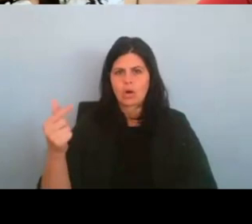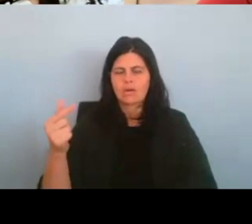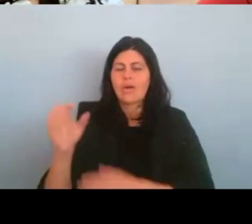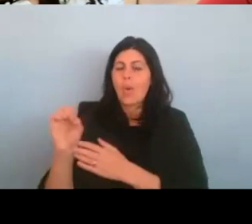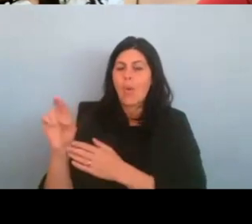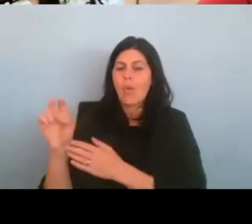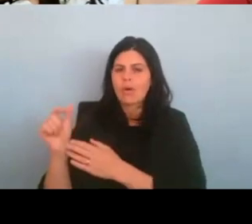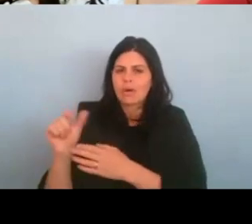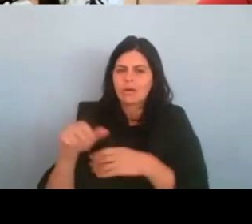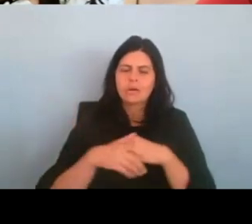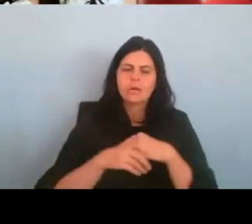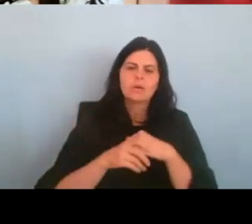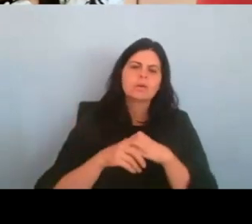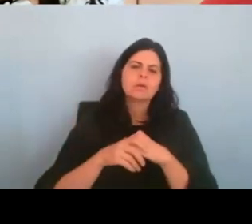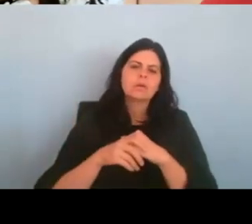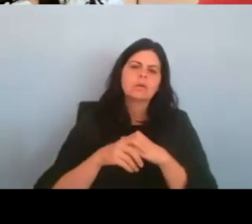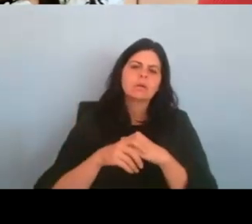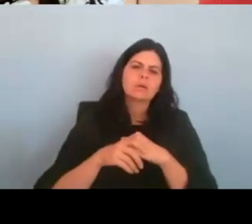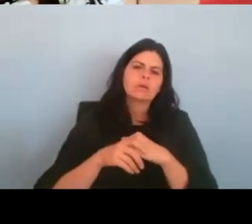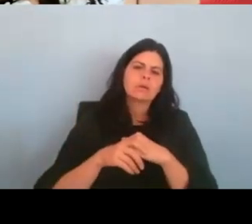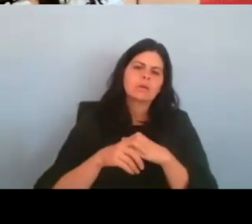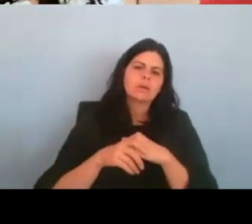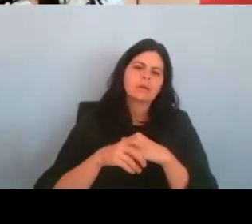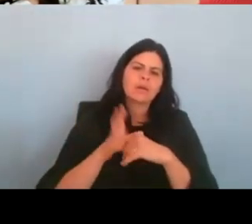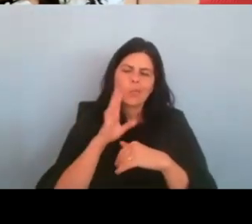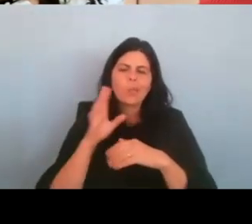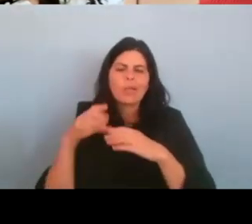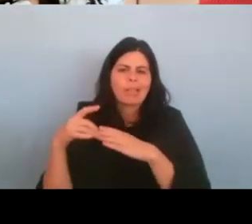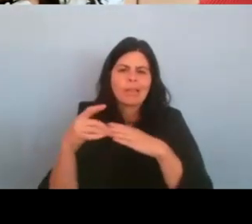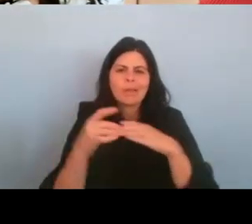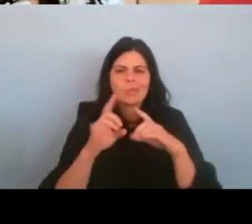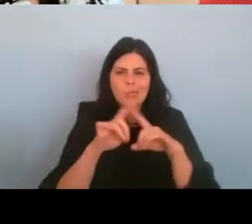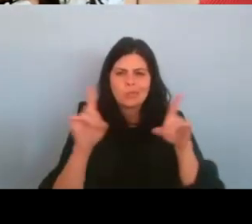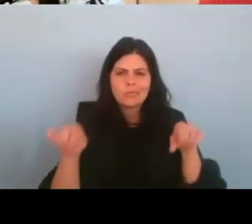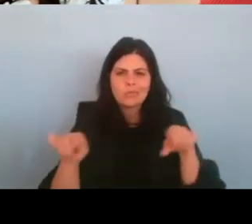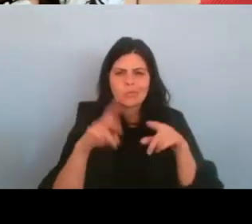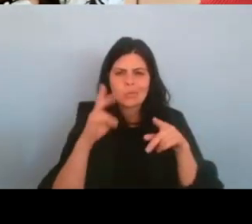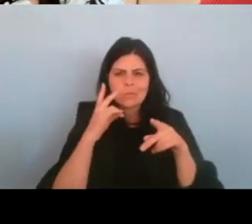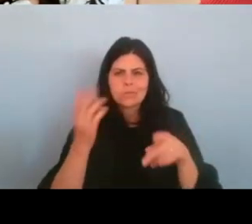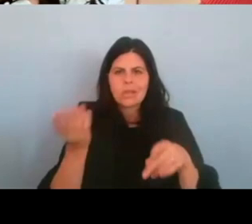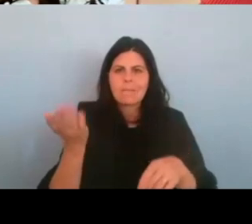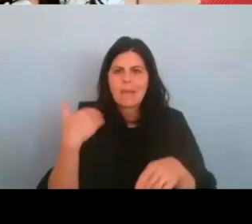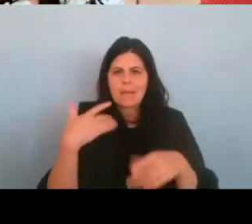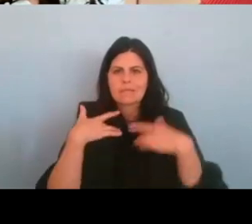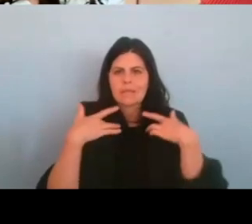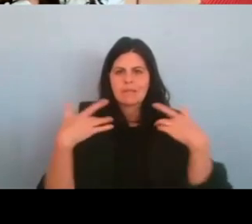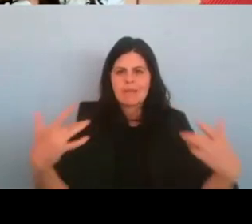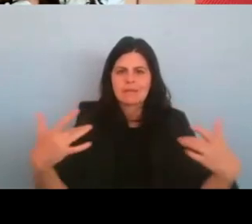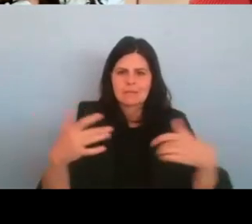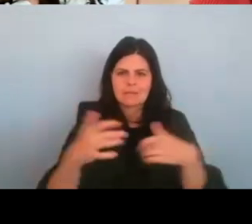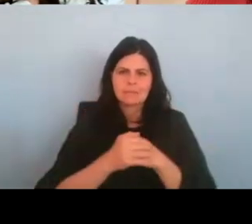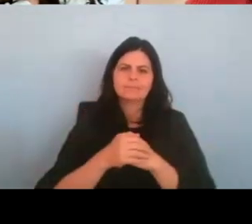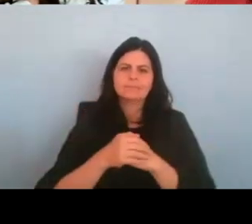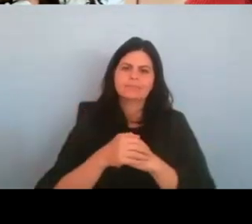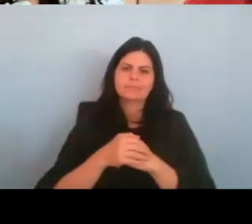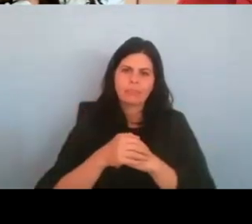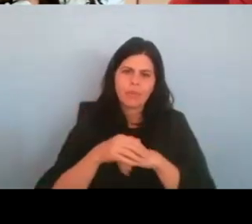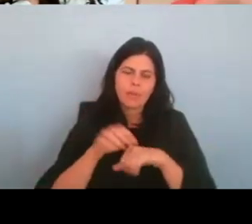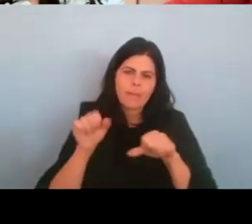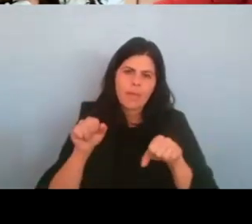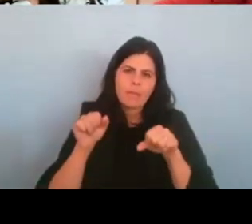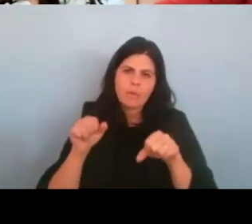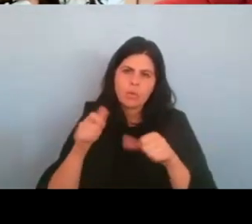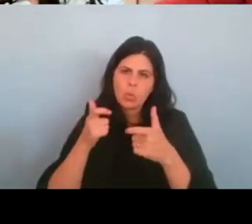take you right to the, to the screen where you'll find all the past events. You'll be able to watch, watch all of those